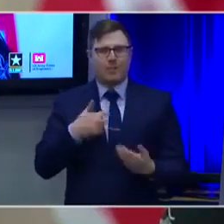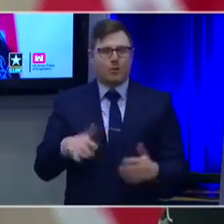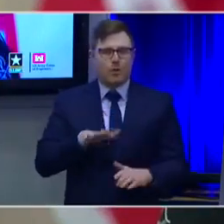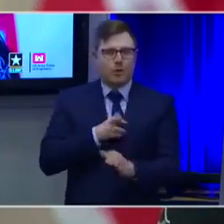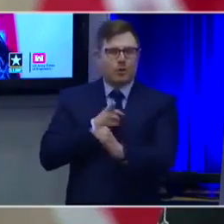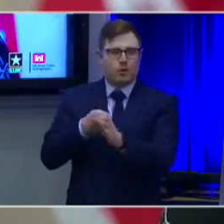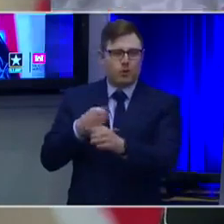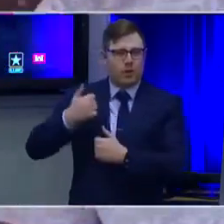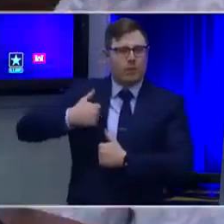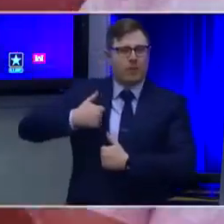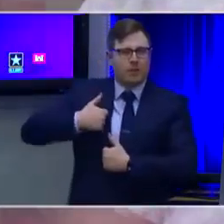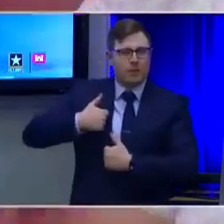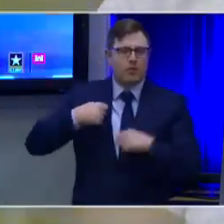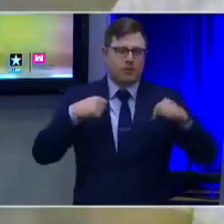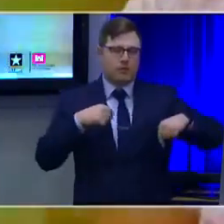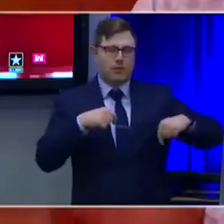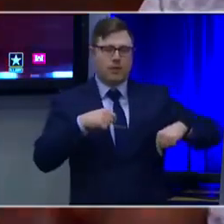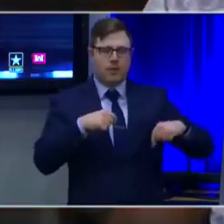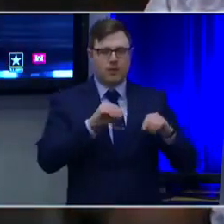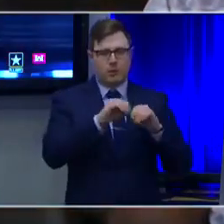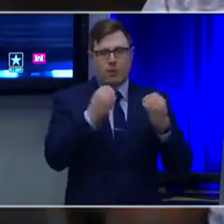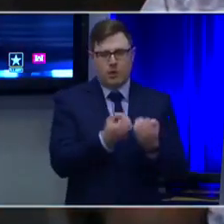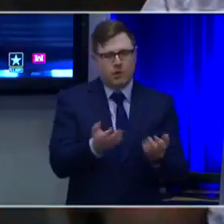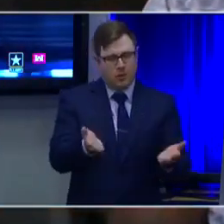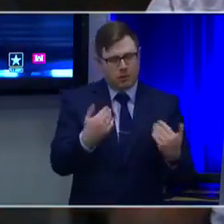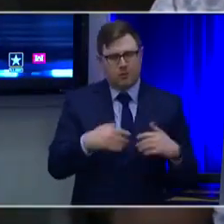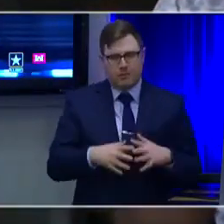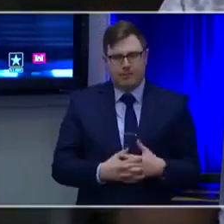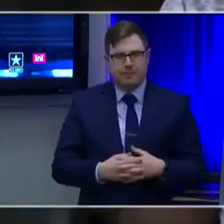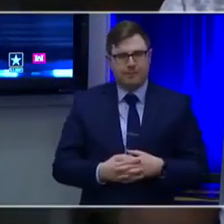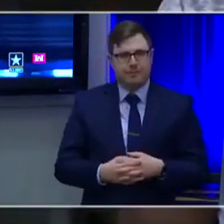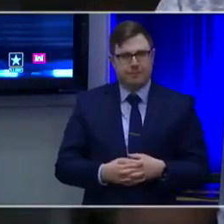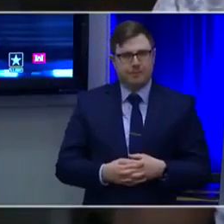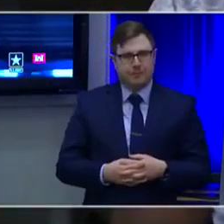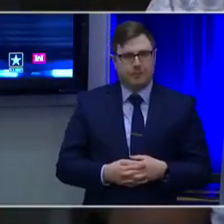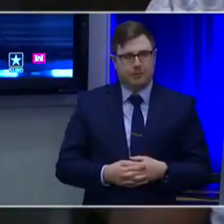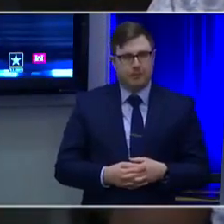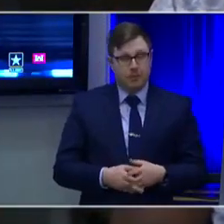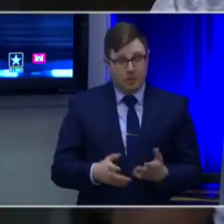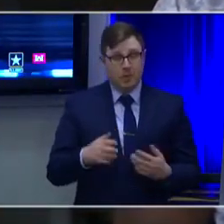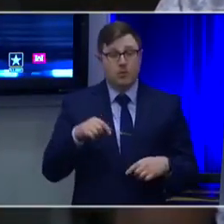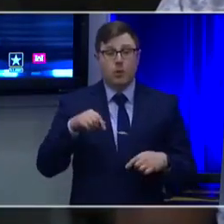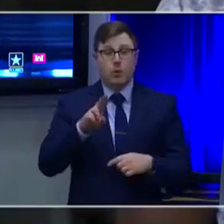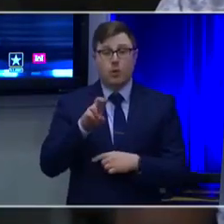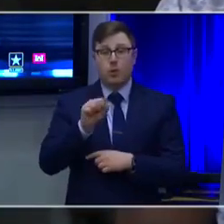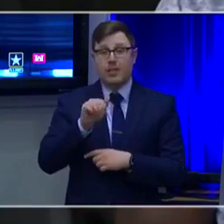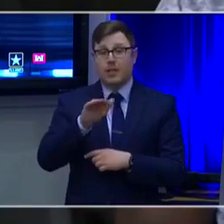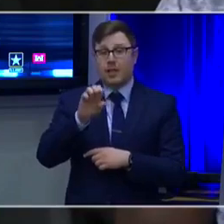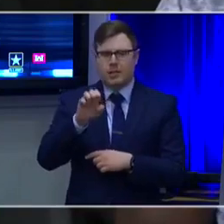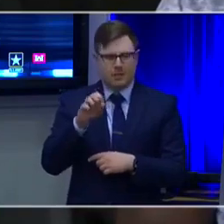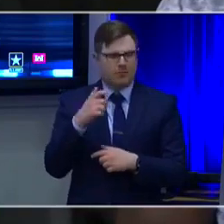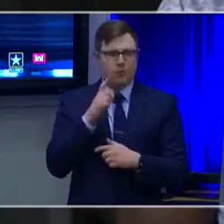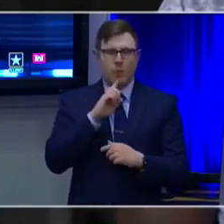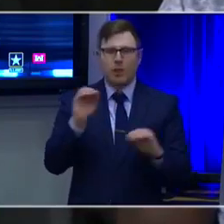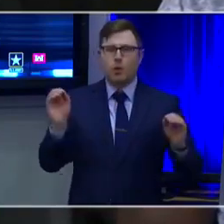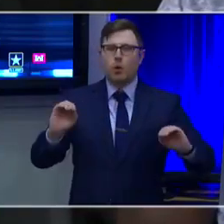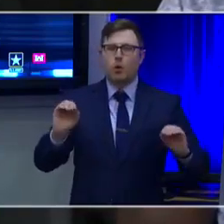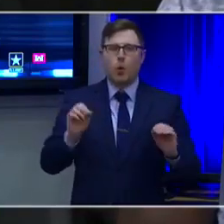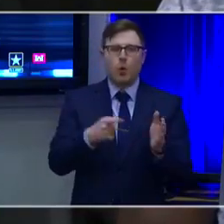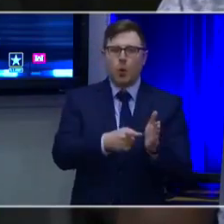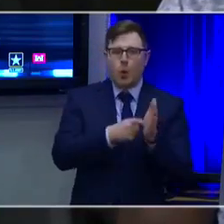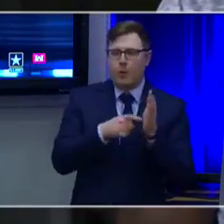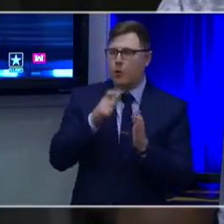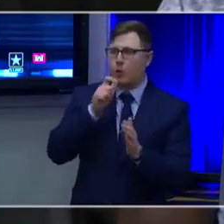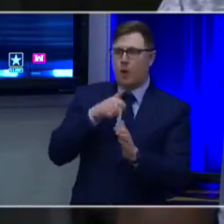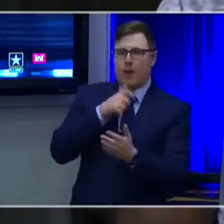this is the organization to be in. Don't be afraid of the title. The U.S. Army Corps of Engineers, there's no requirement to enlist,